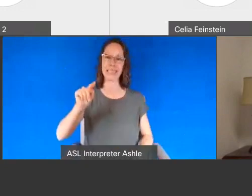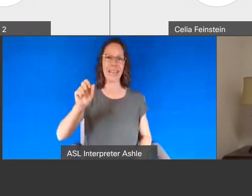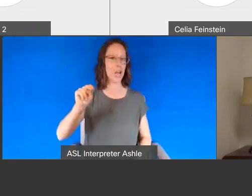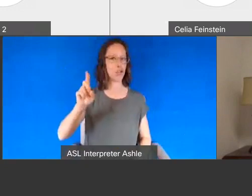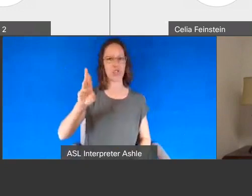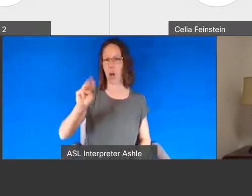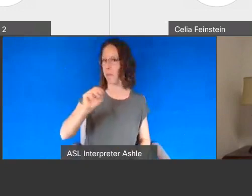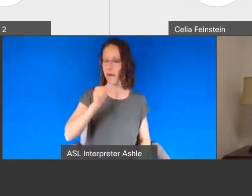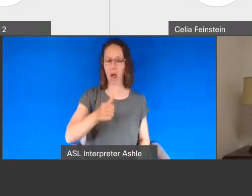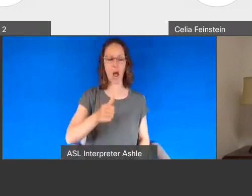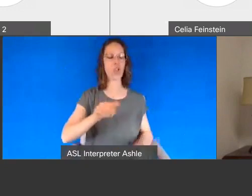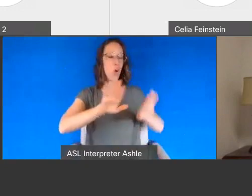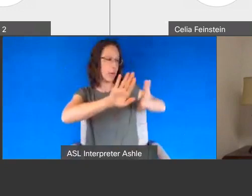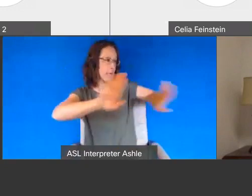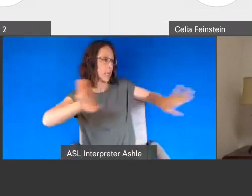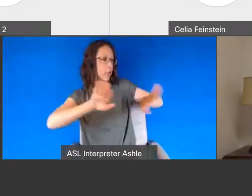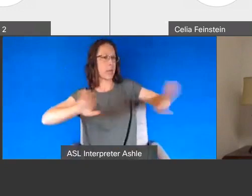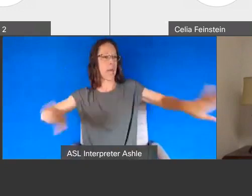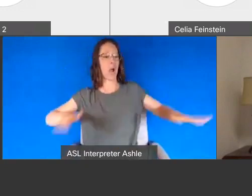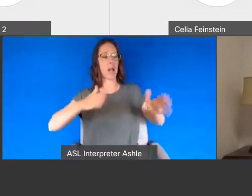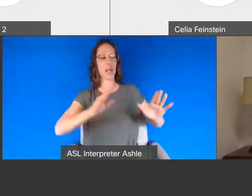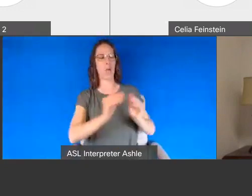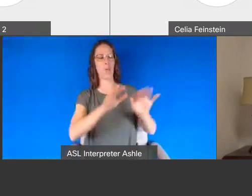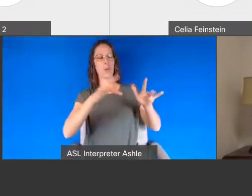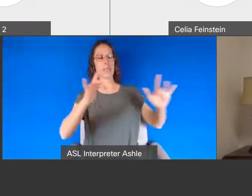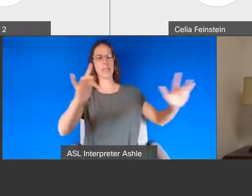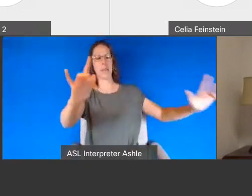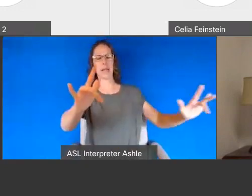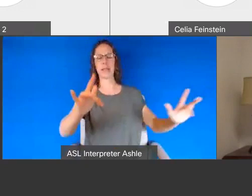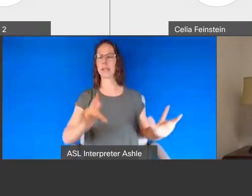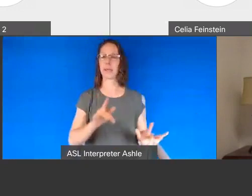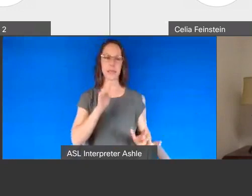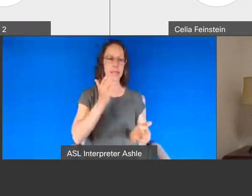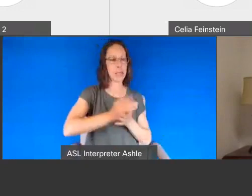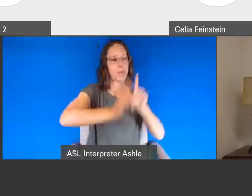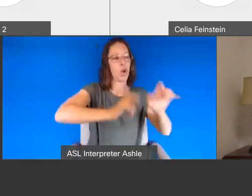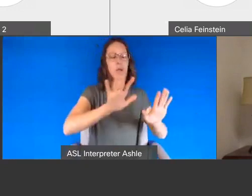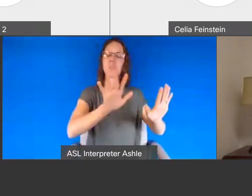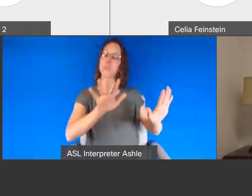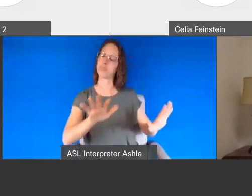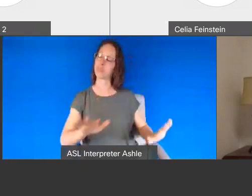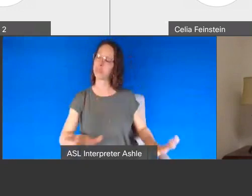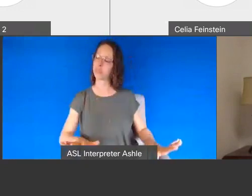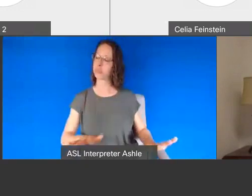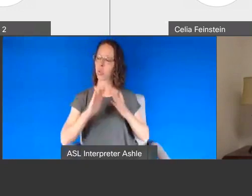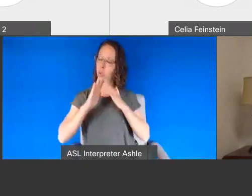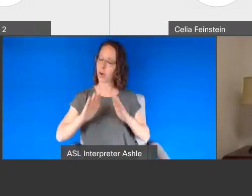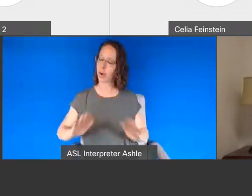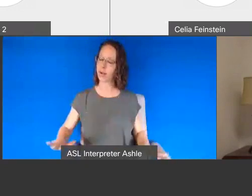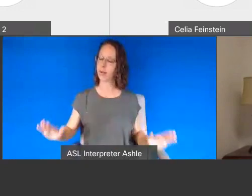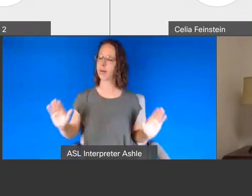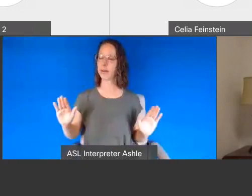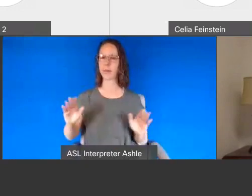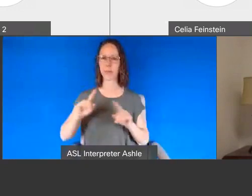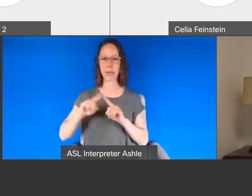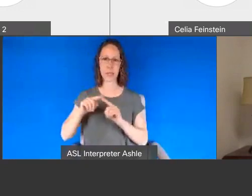this individual some some additional space he stopped talking to the person he did uh some of the other techniques